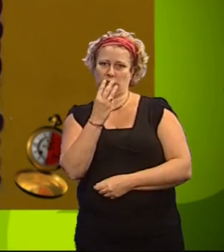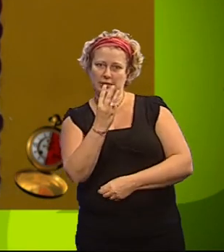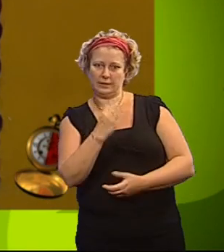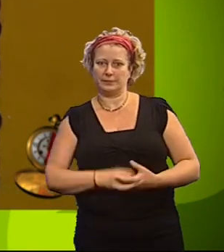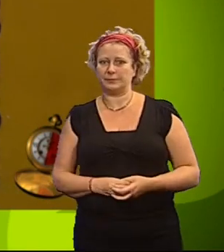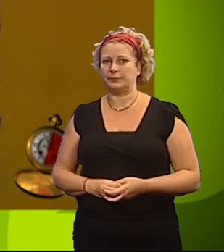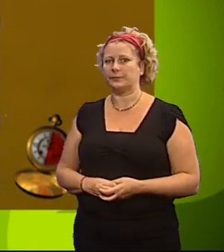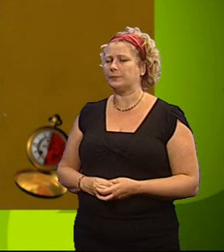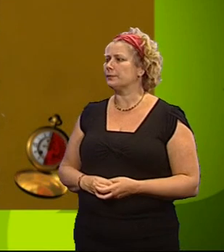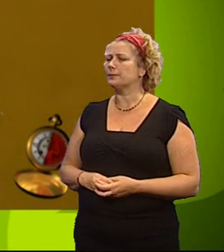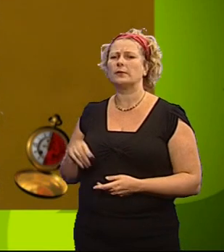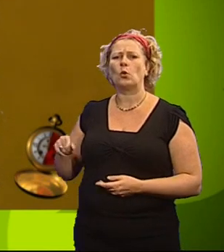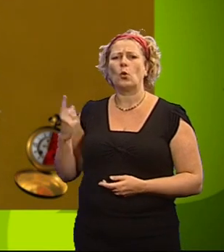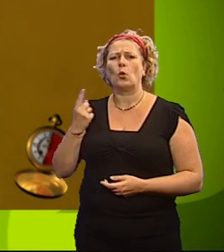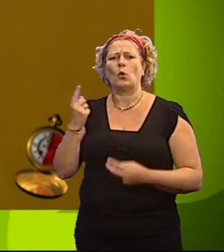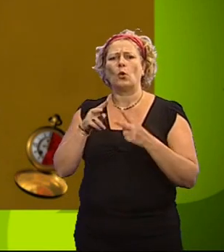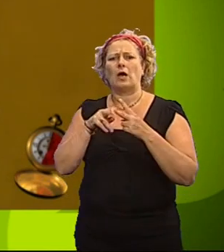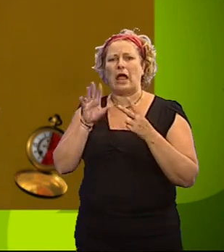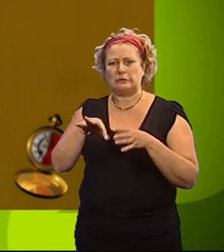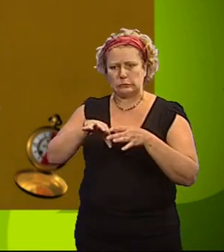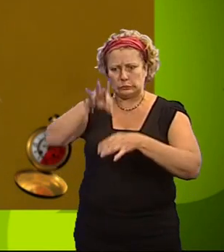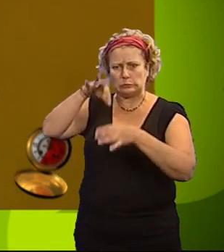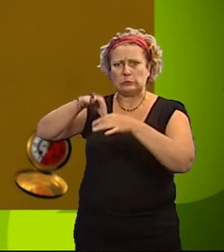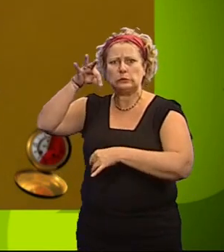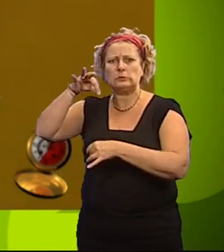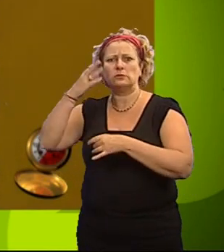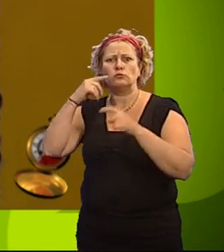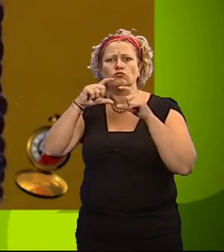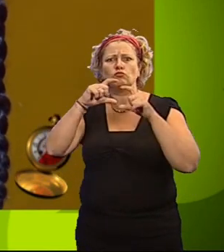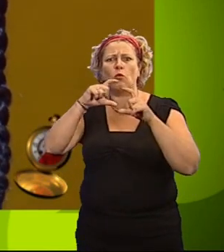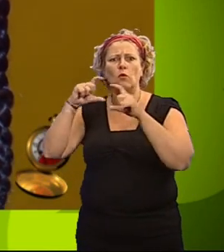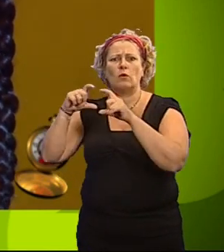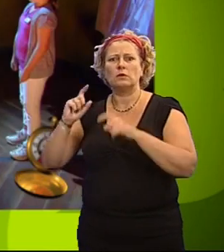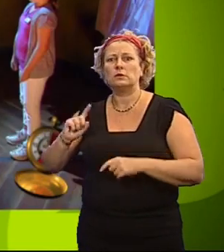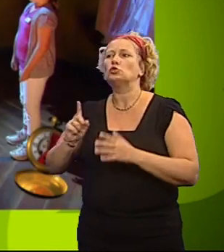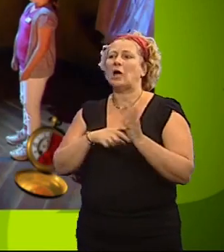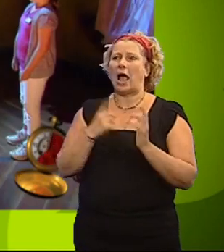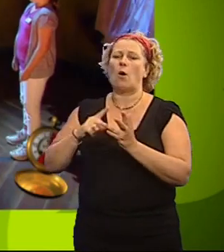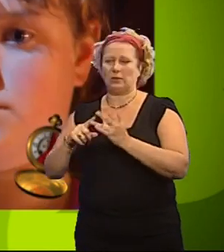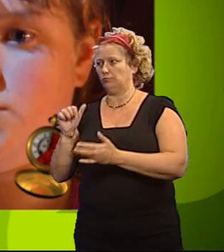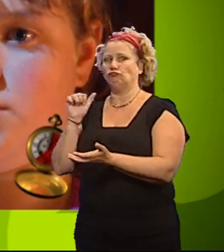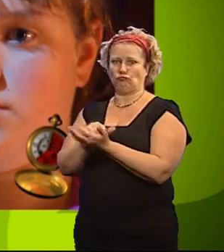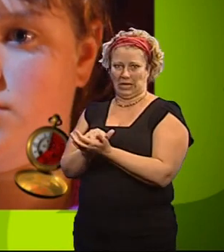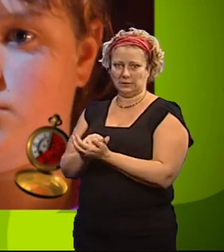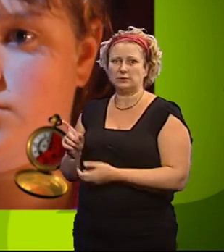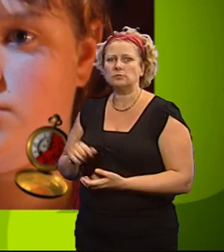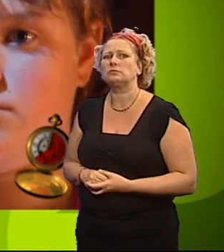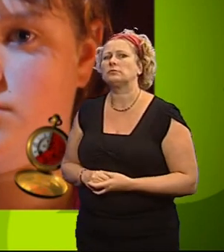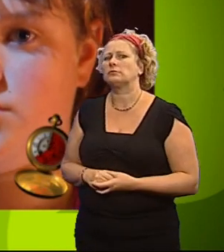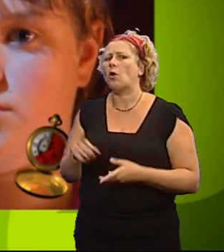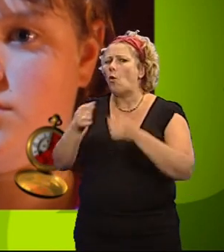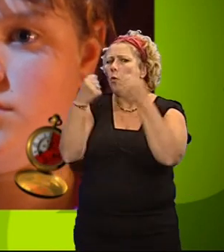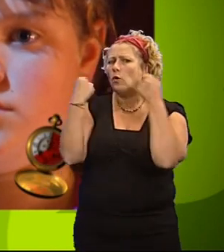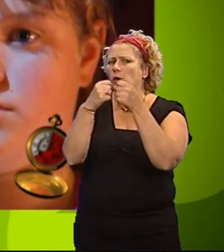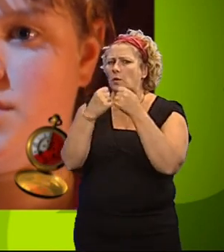which two unfortunates had to draw straws at the end of Black Widow? Jack and a waste. Correct. Sam, in Wicked Wardrobes, how many